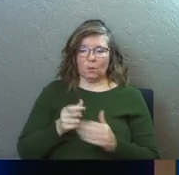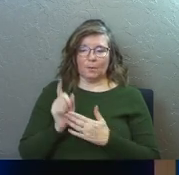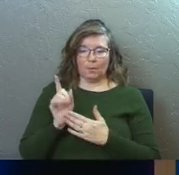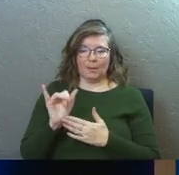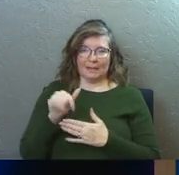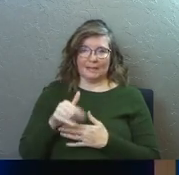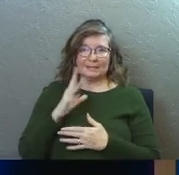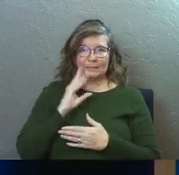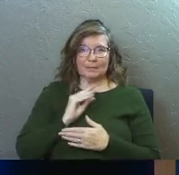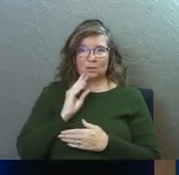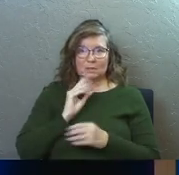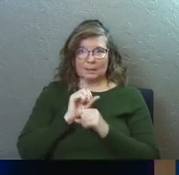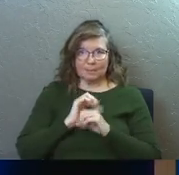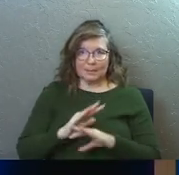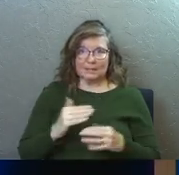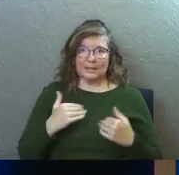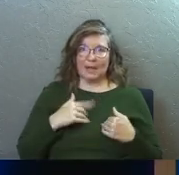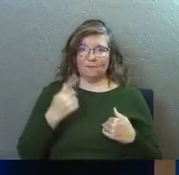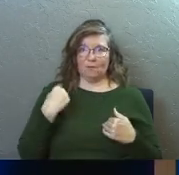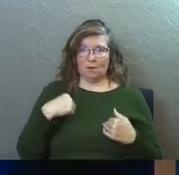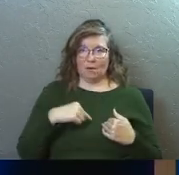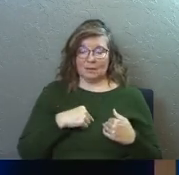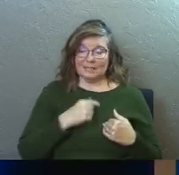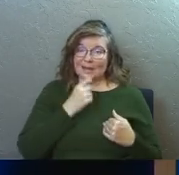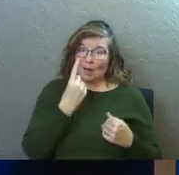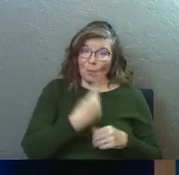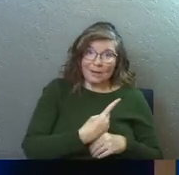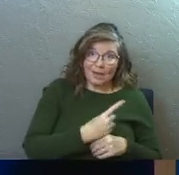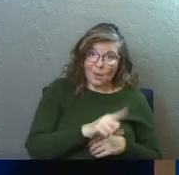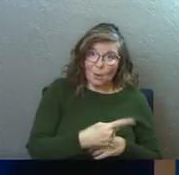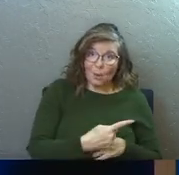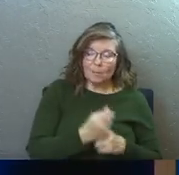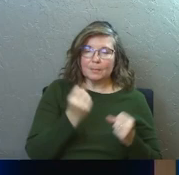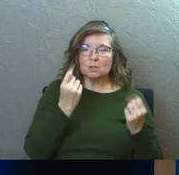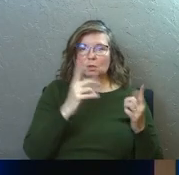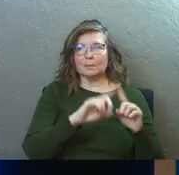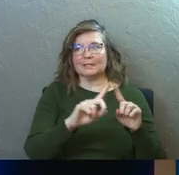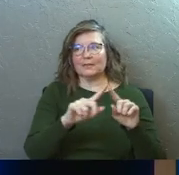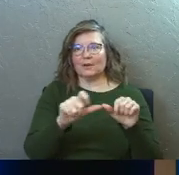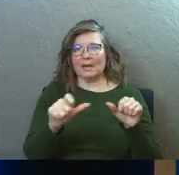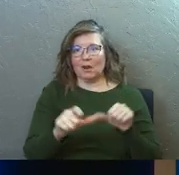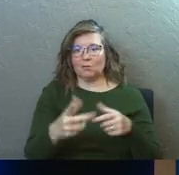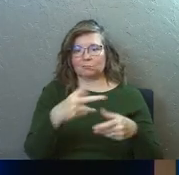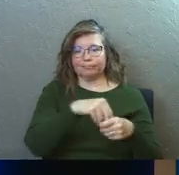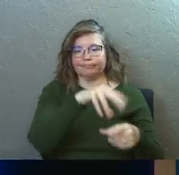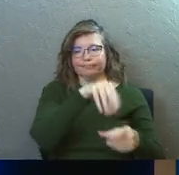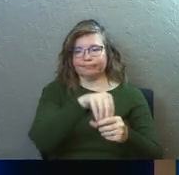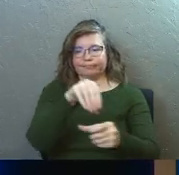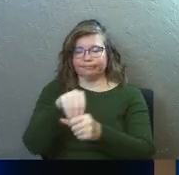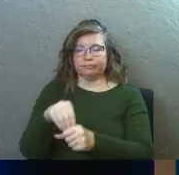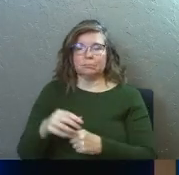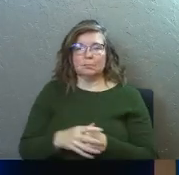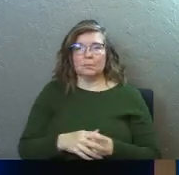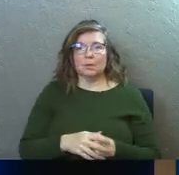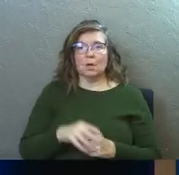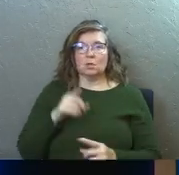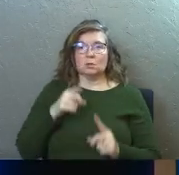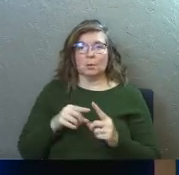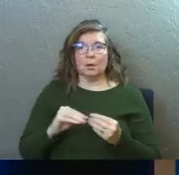like these and experience the peace that he has for us, not just one day a week, but in so many areas of our lives. So again, point number one,